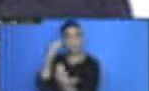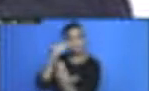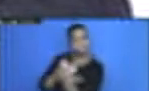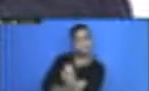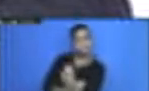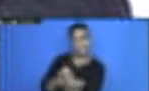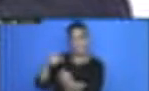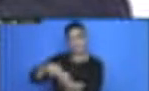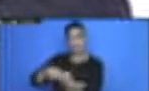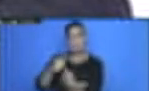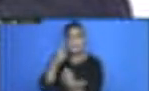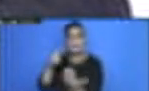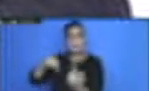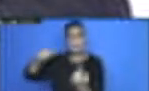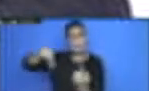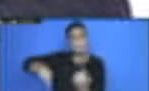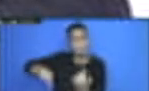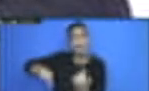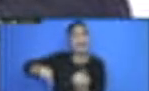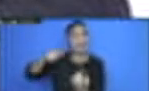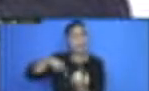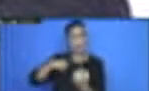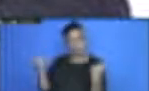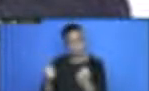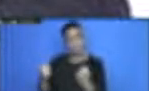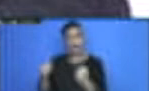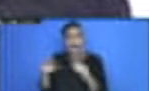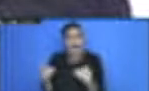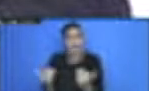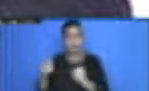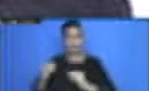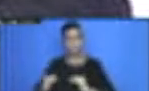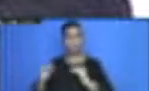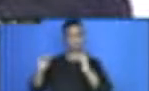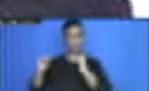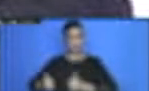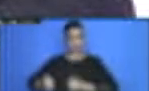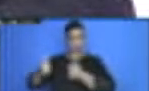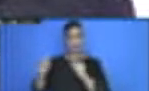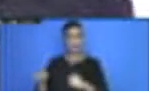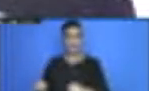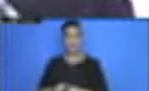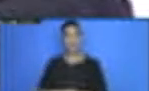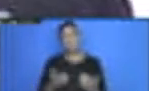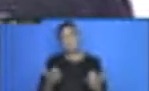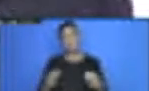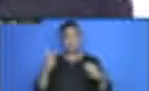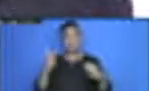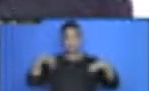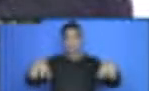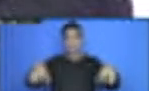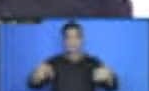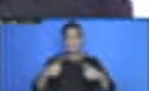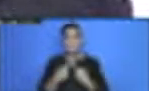review. So what you have done. Whether the two towns do not have the same financial and human resources